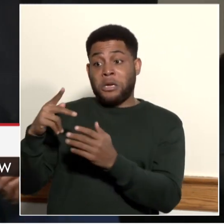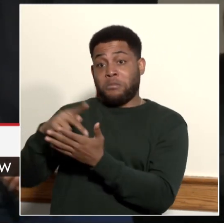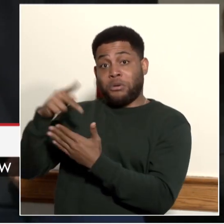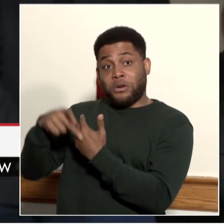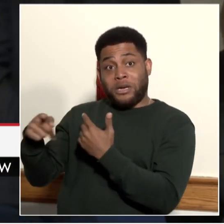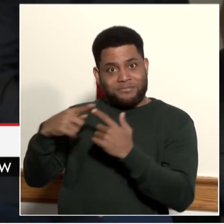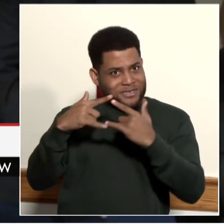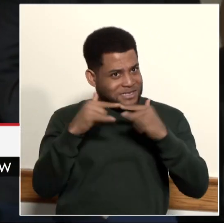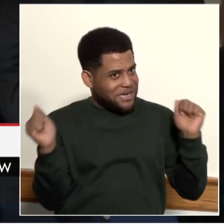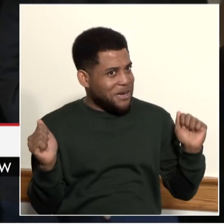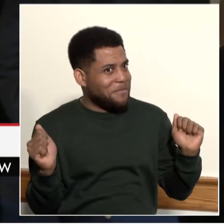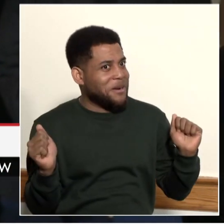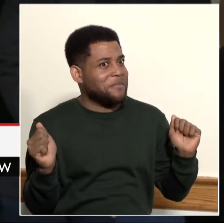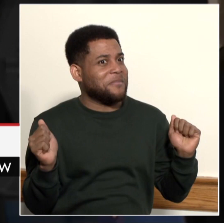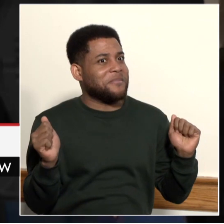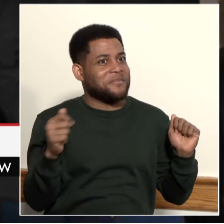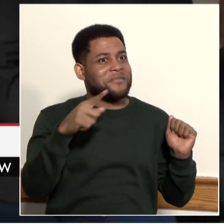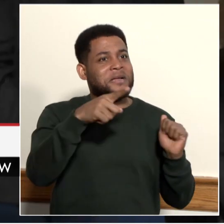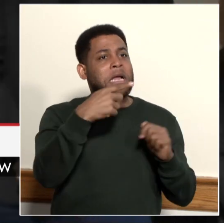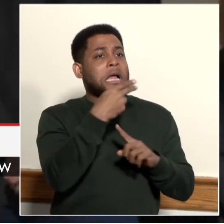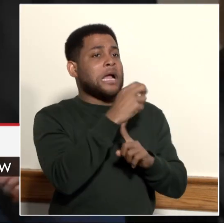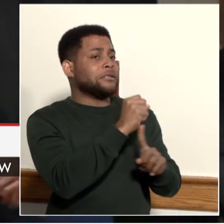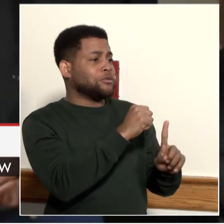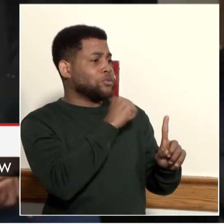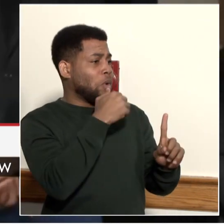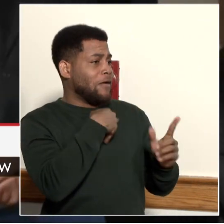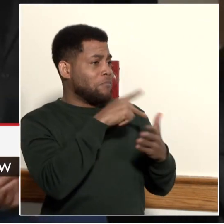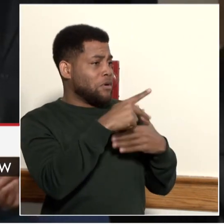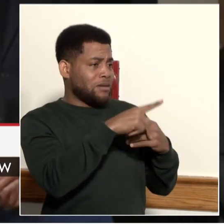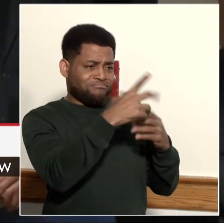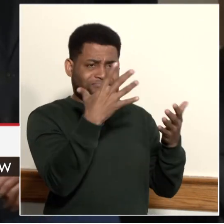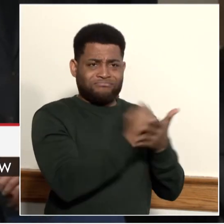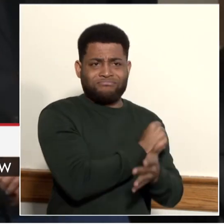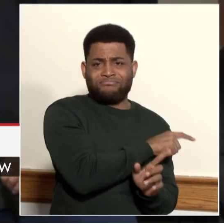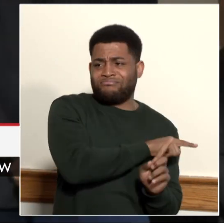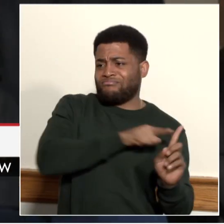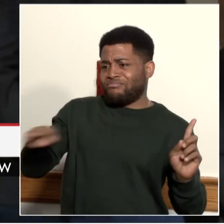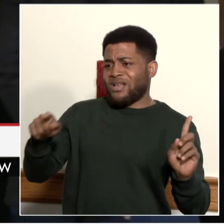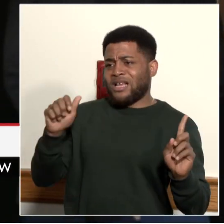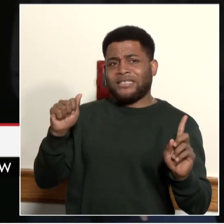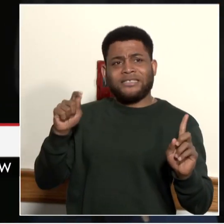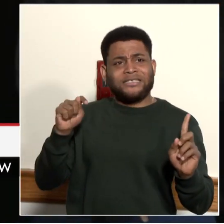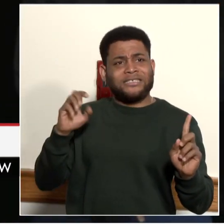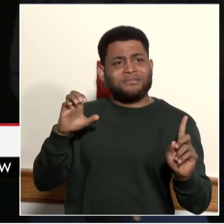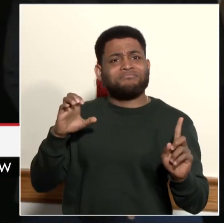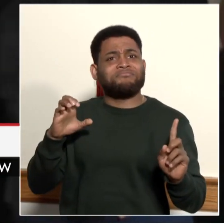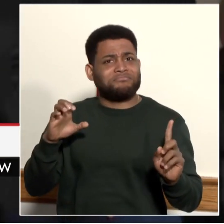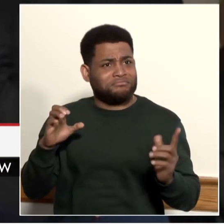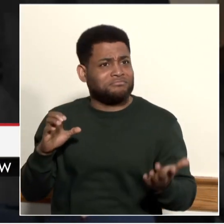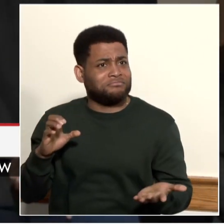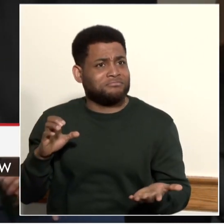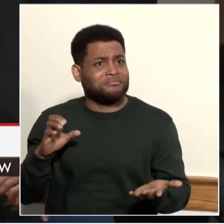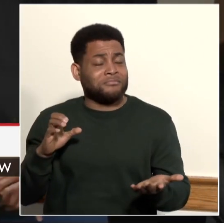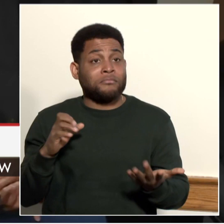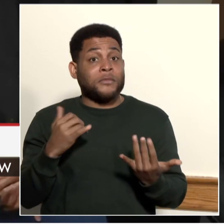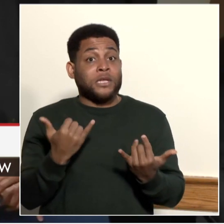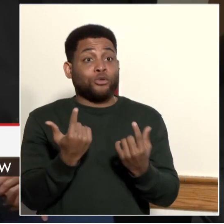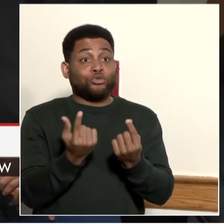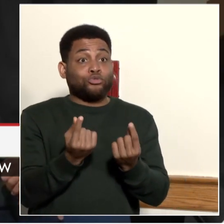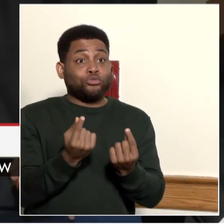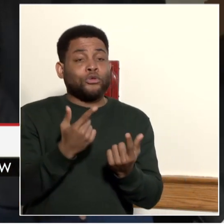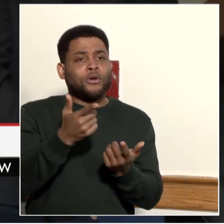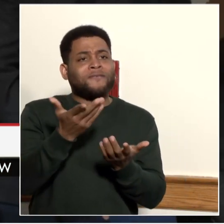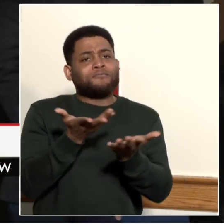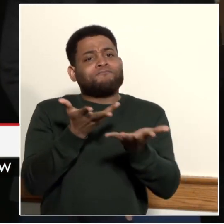you don't have at your school that you want to take. So you're going to work with your parent principal and see if you can attend the